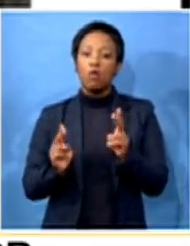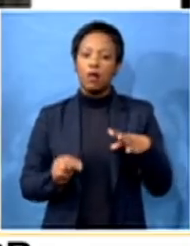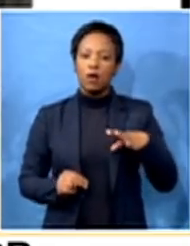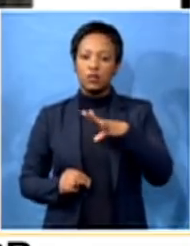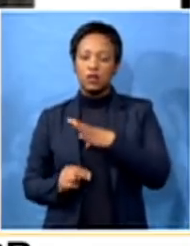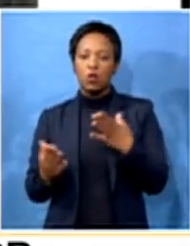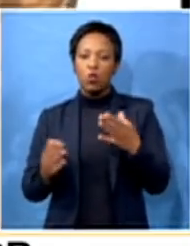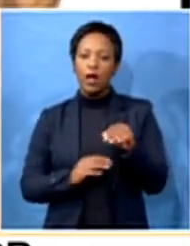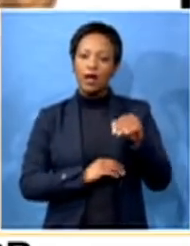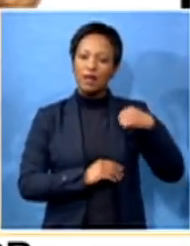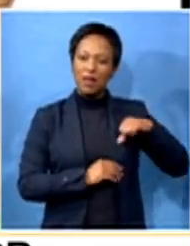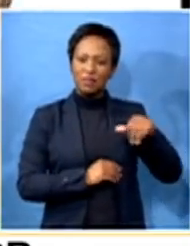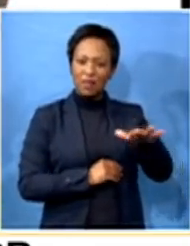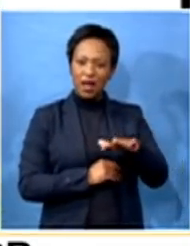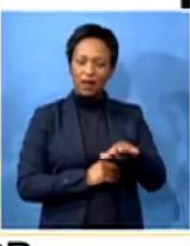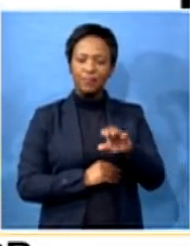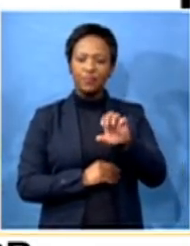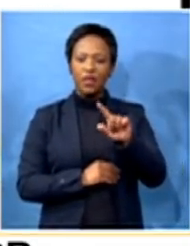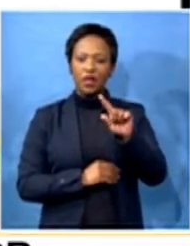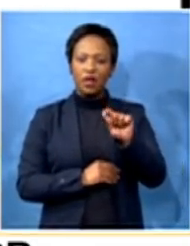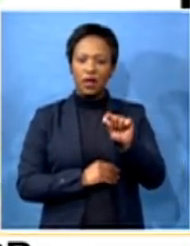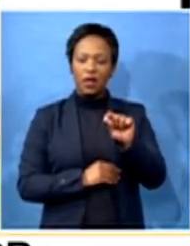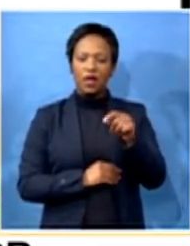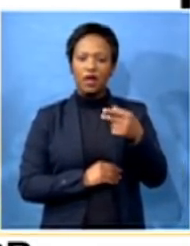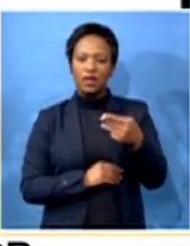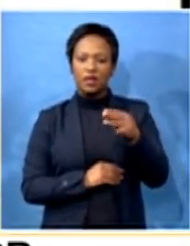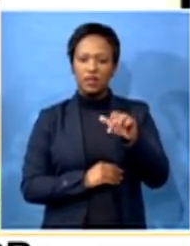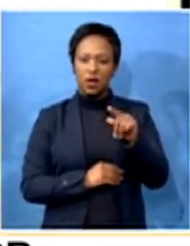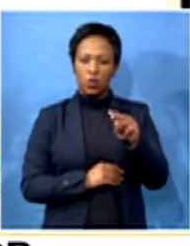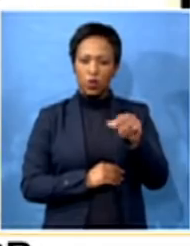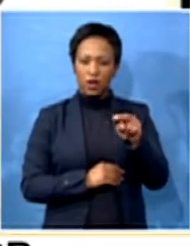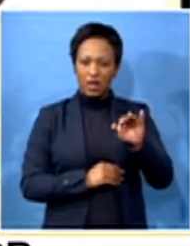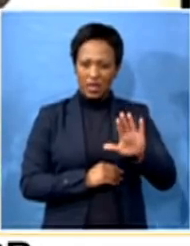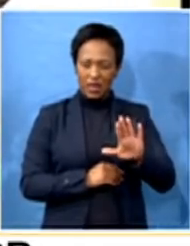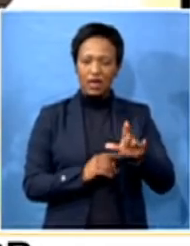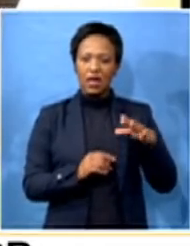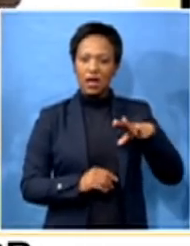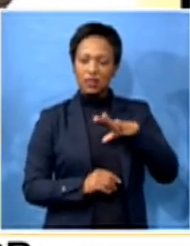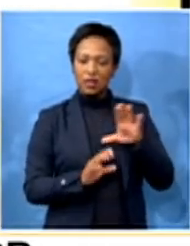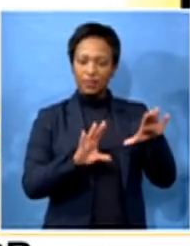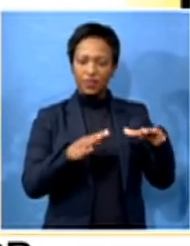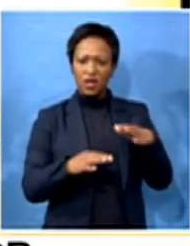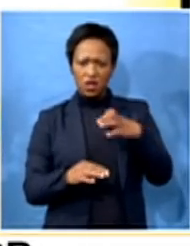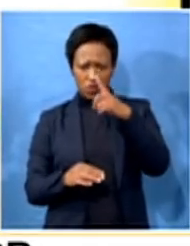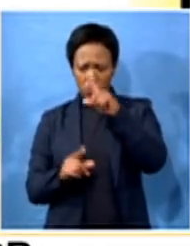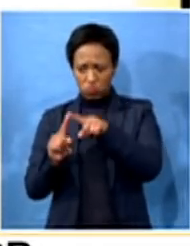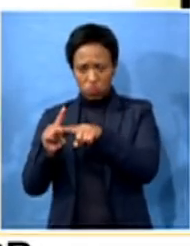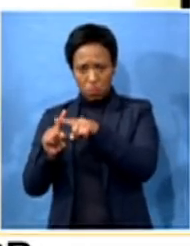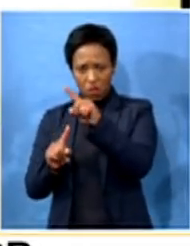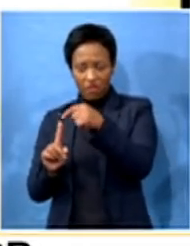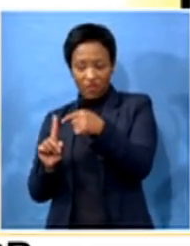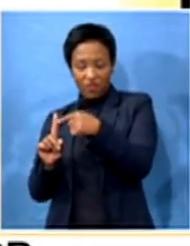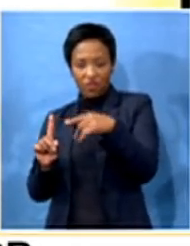Etteguini Council. But would you agree that moving her from that position of being a